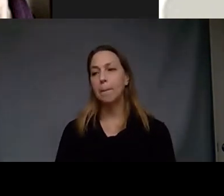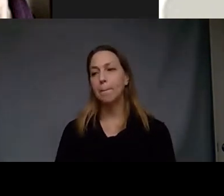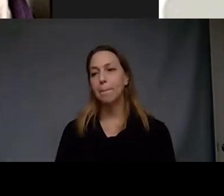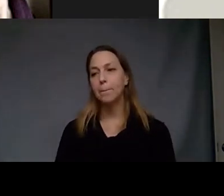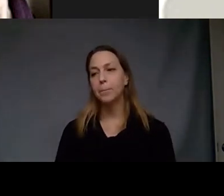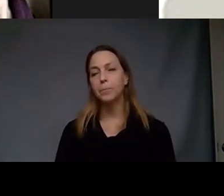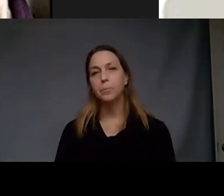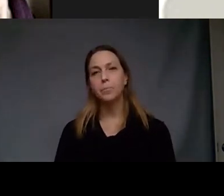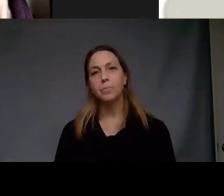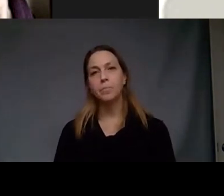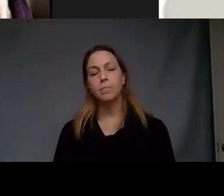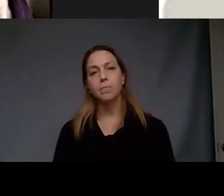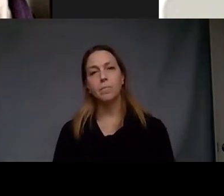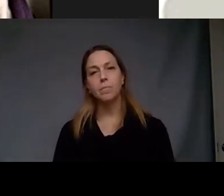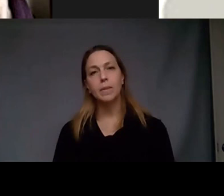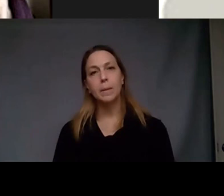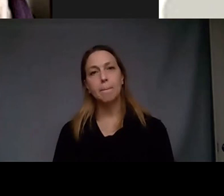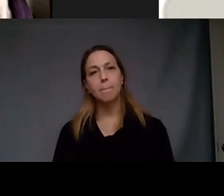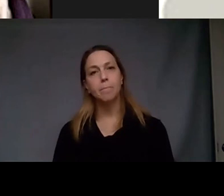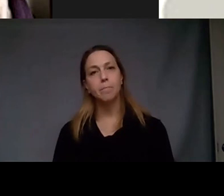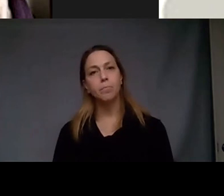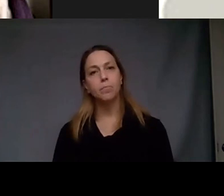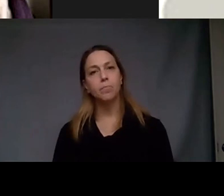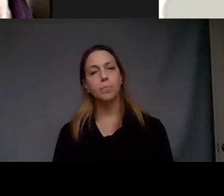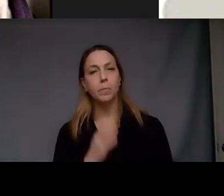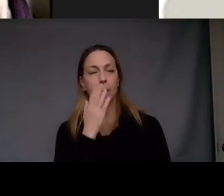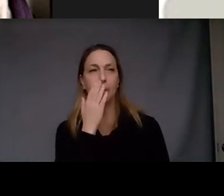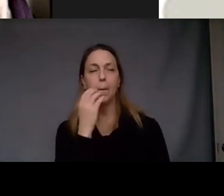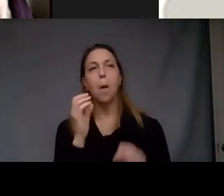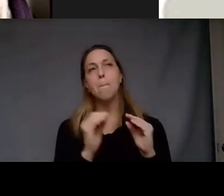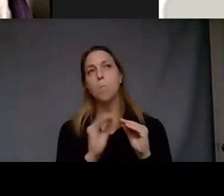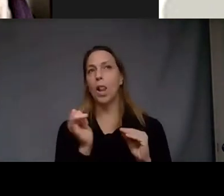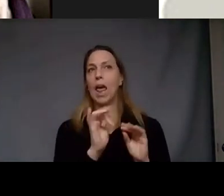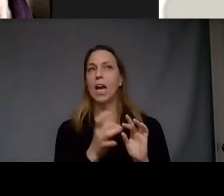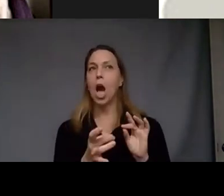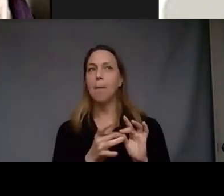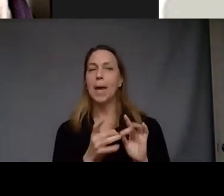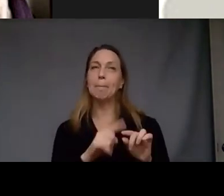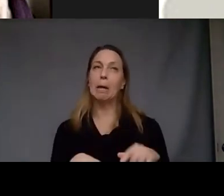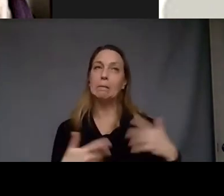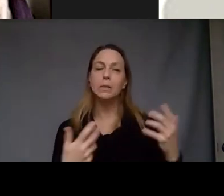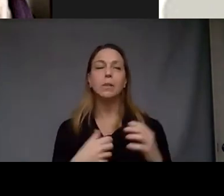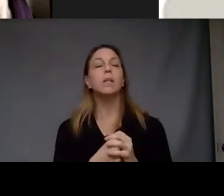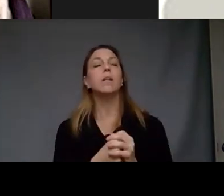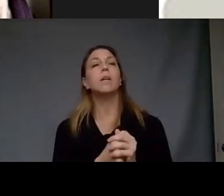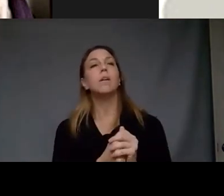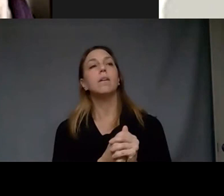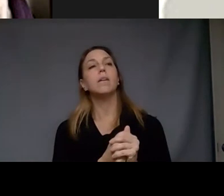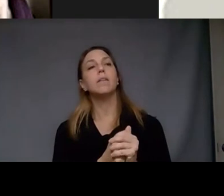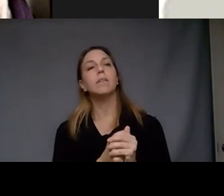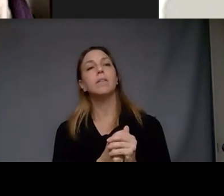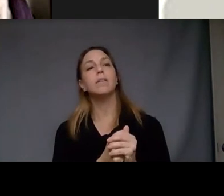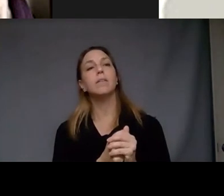we do have another question that came in it's kind of more of a comment but I don't know if you want to talk more about it they say